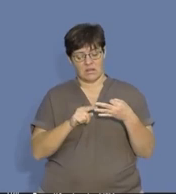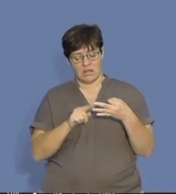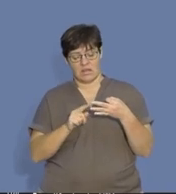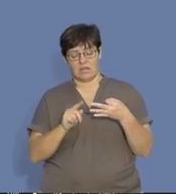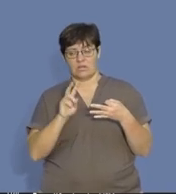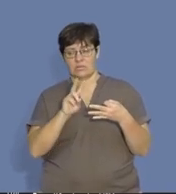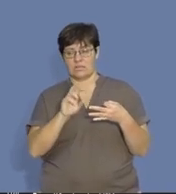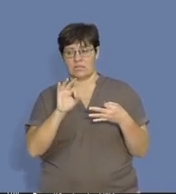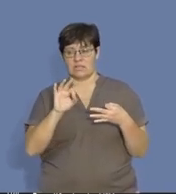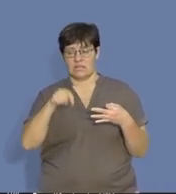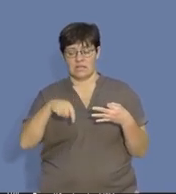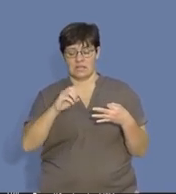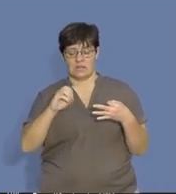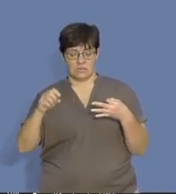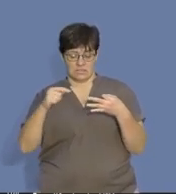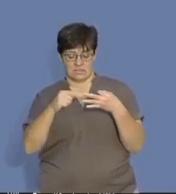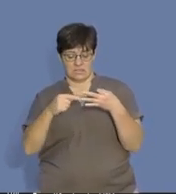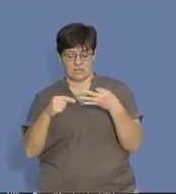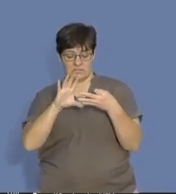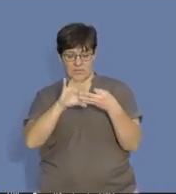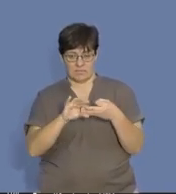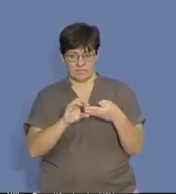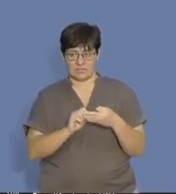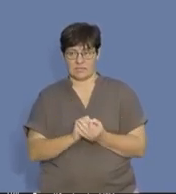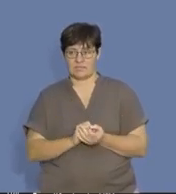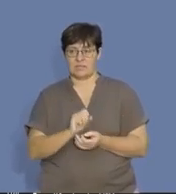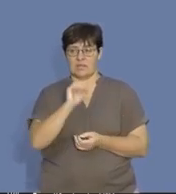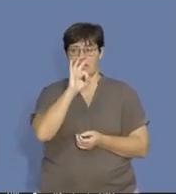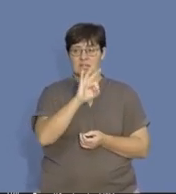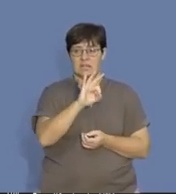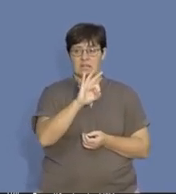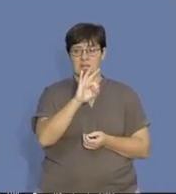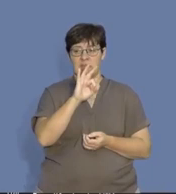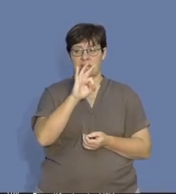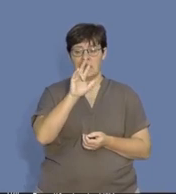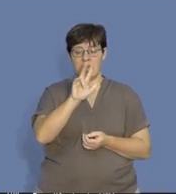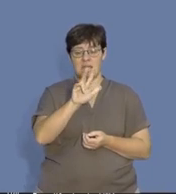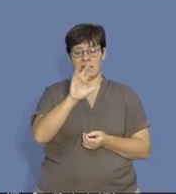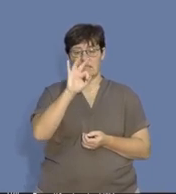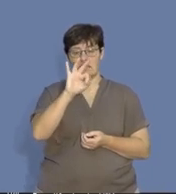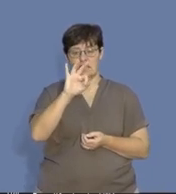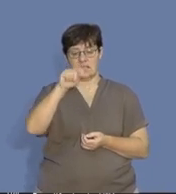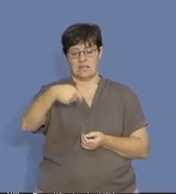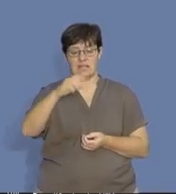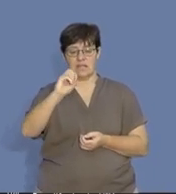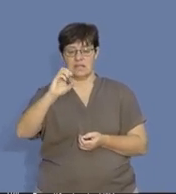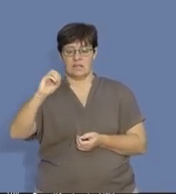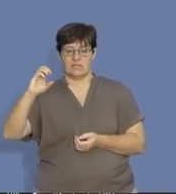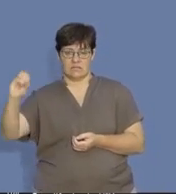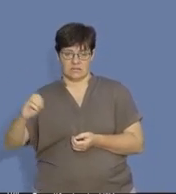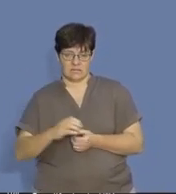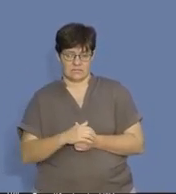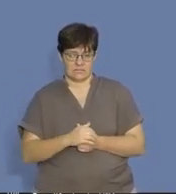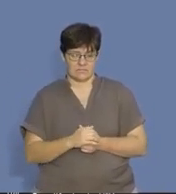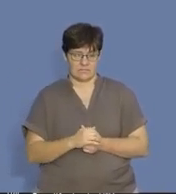,000, and that gives us an amount of 383,000. So,